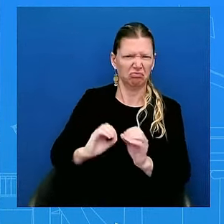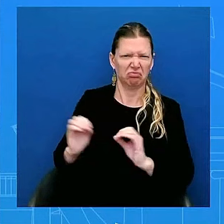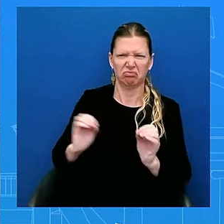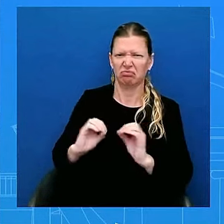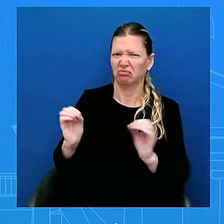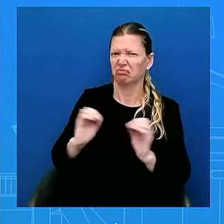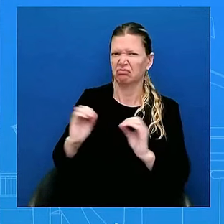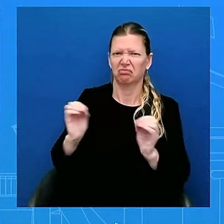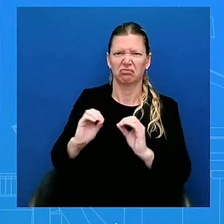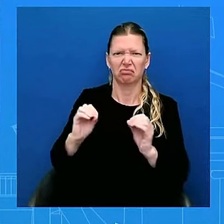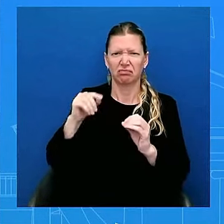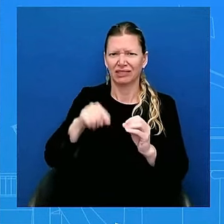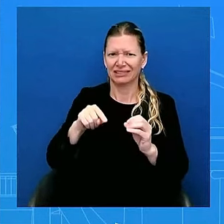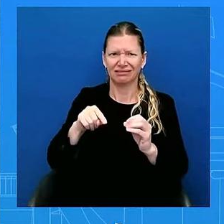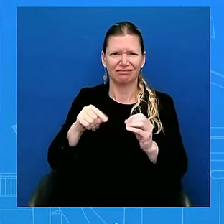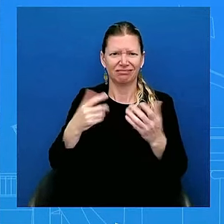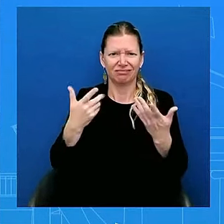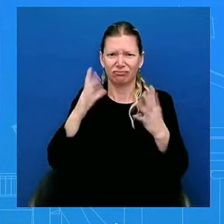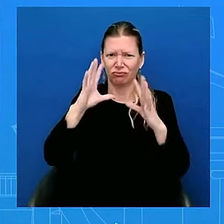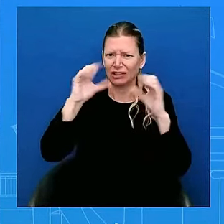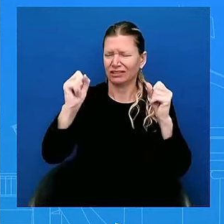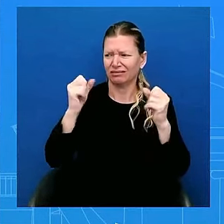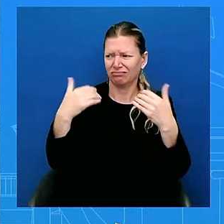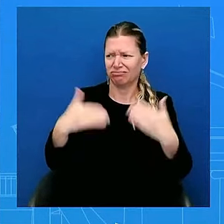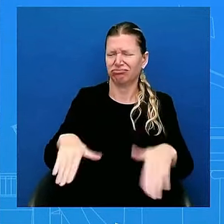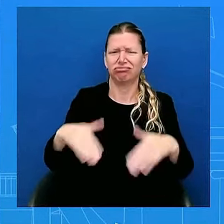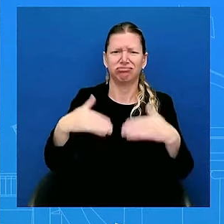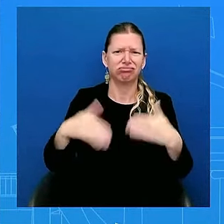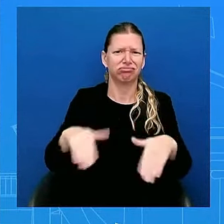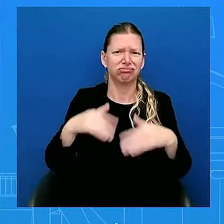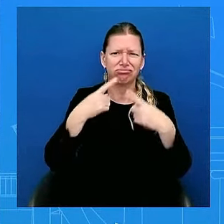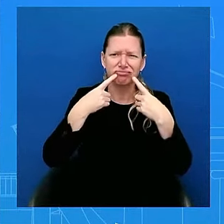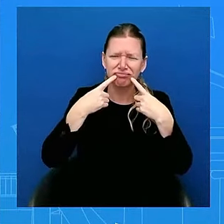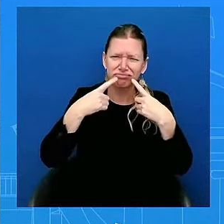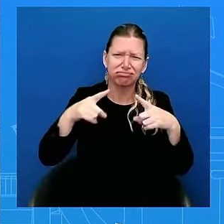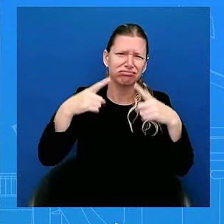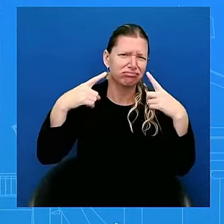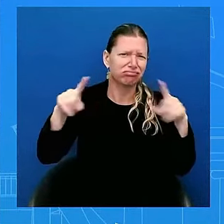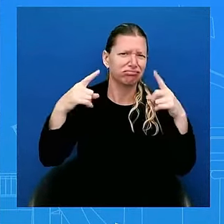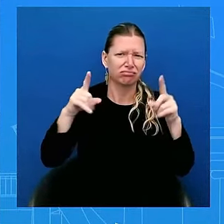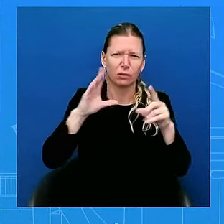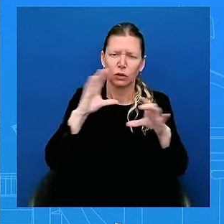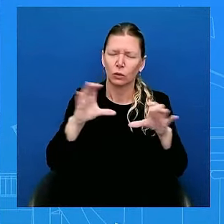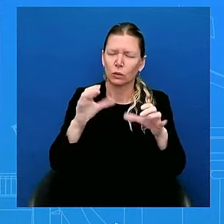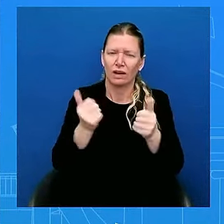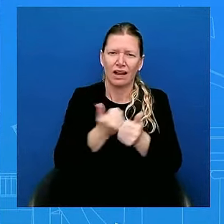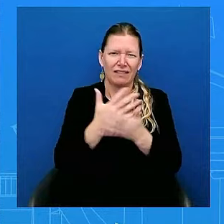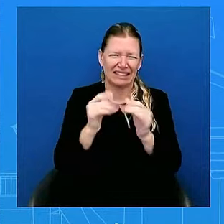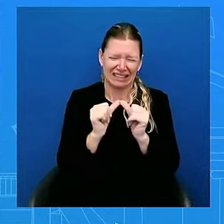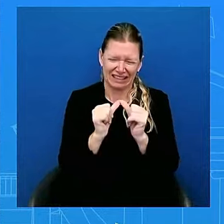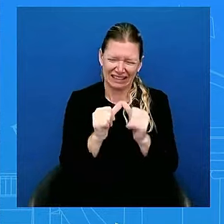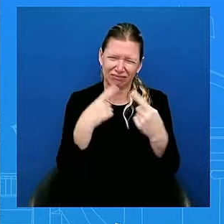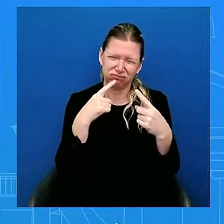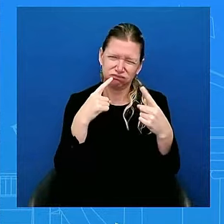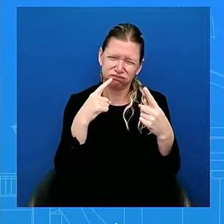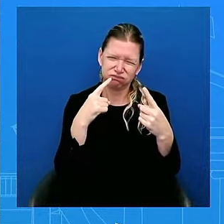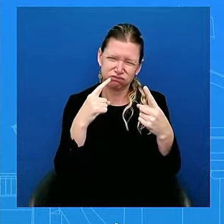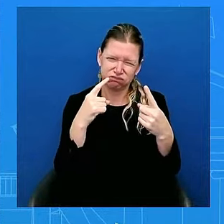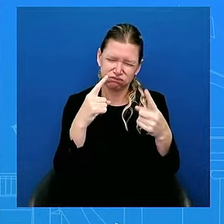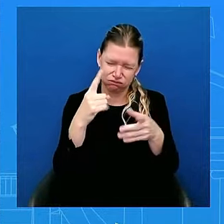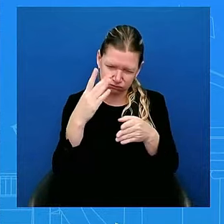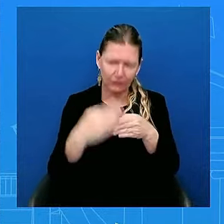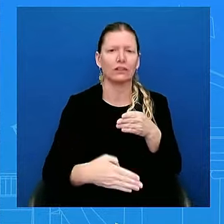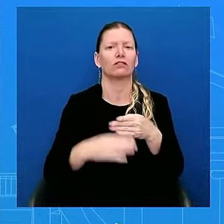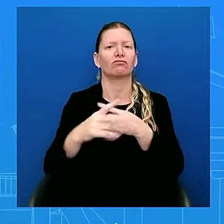to do everything that he can to continue to fight for the American people. I would say stay tuned. Watch. Thank you,